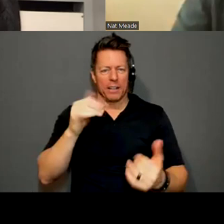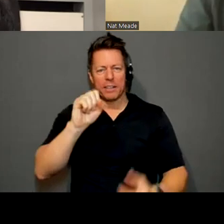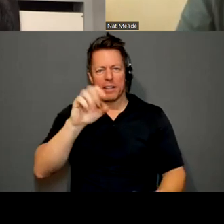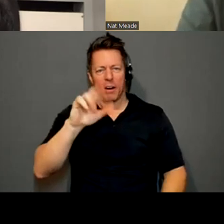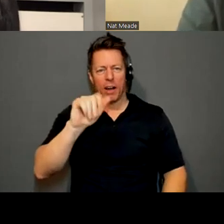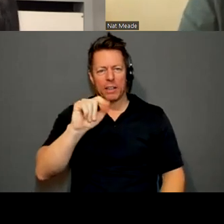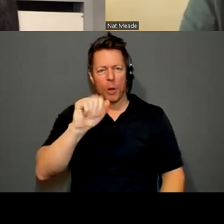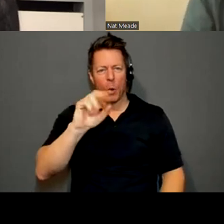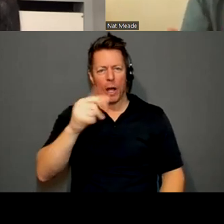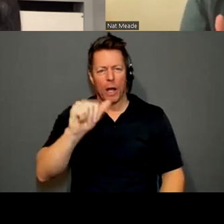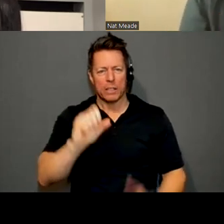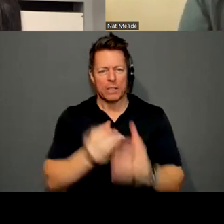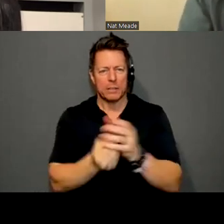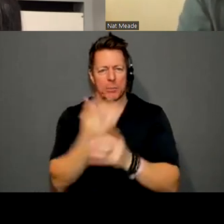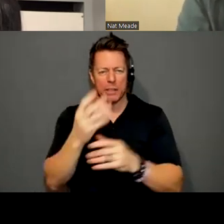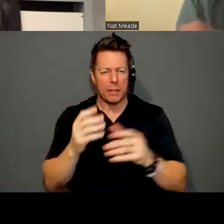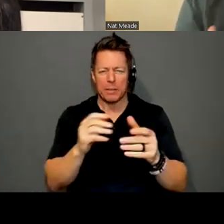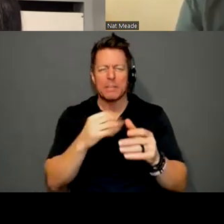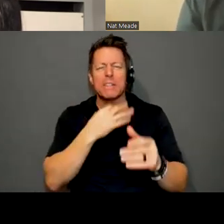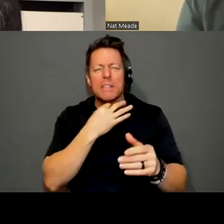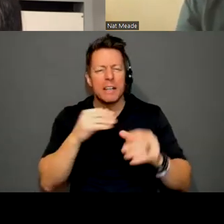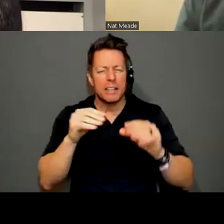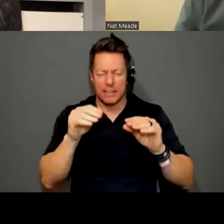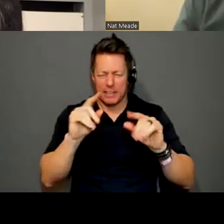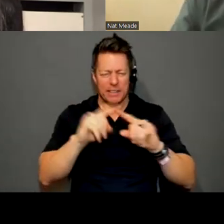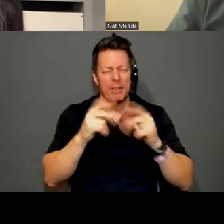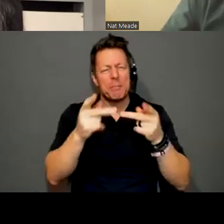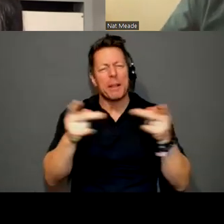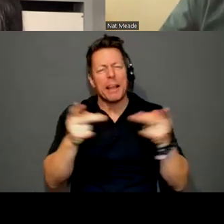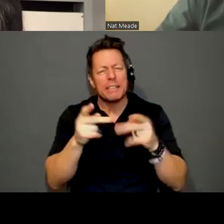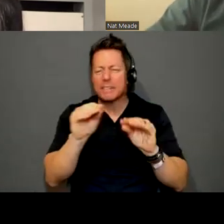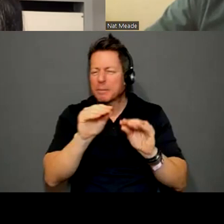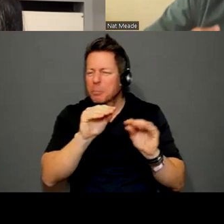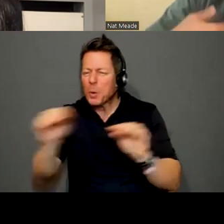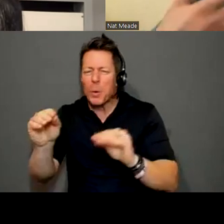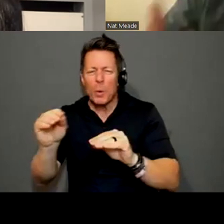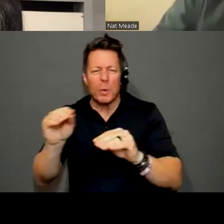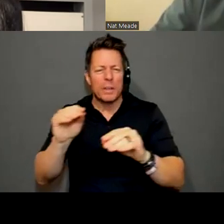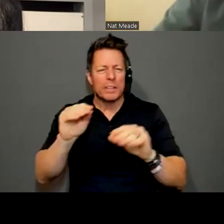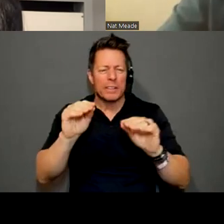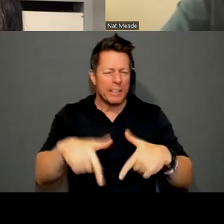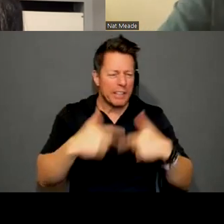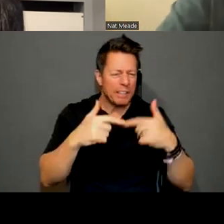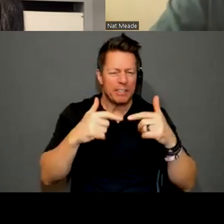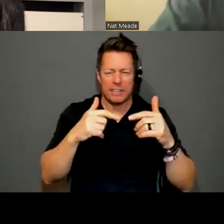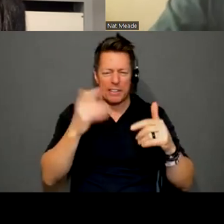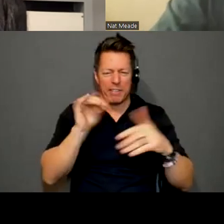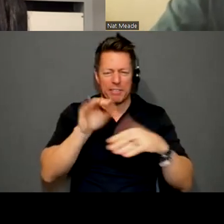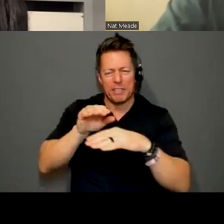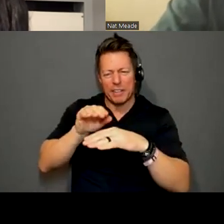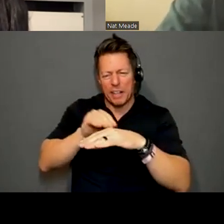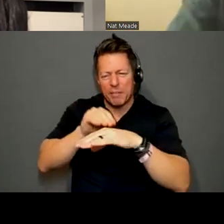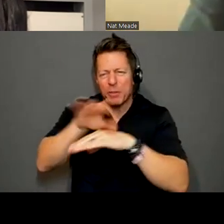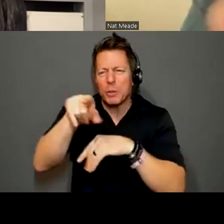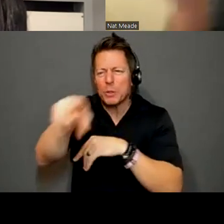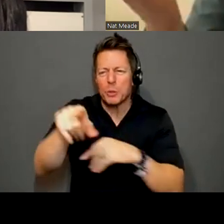Now I just wonder about like the transients and all these places and how they kind of, how you carry them with you and if they find their way into